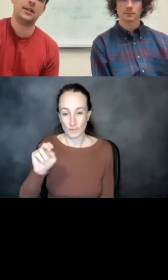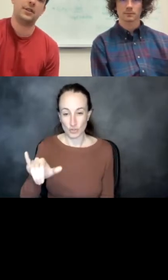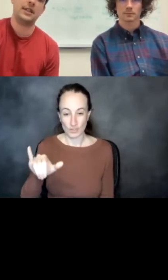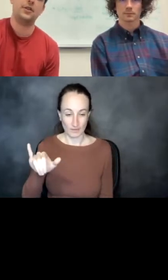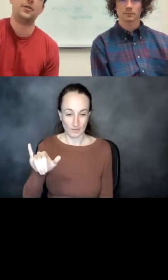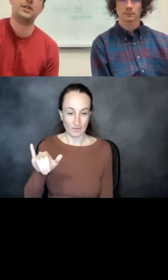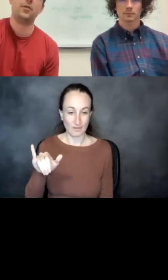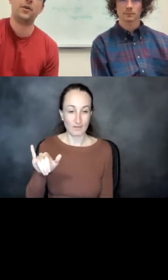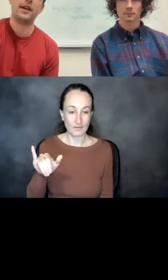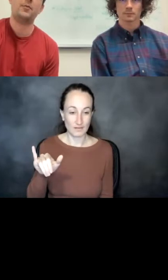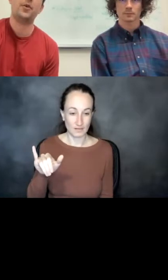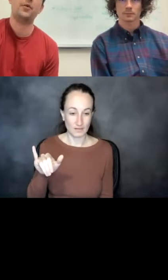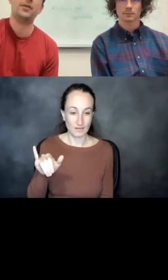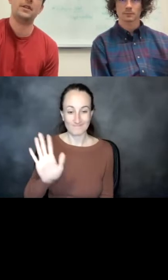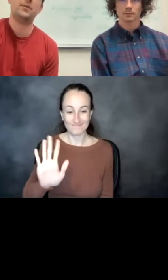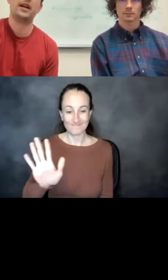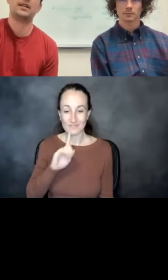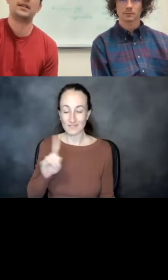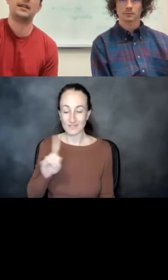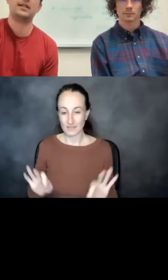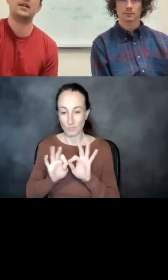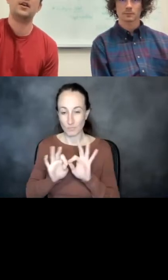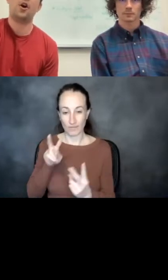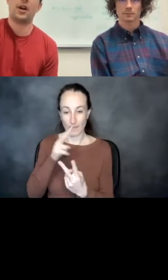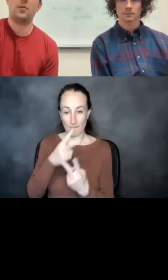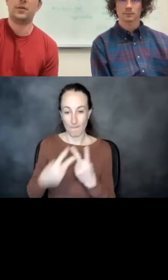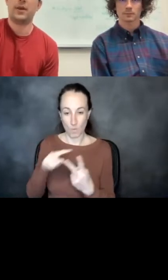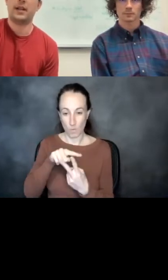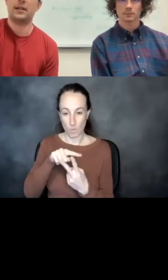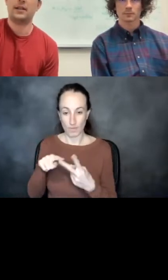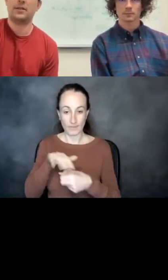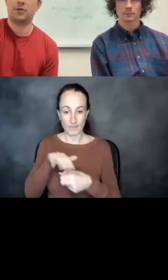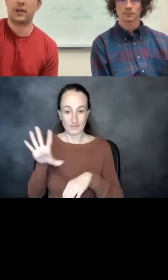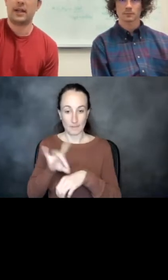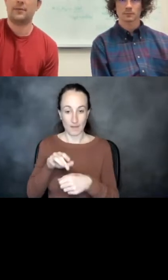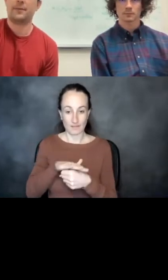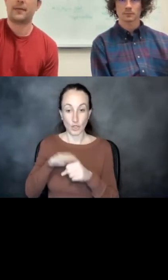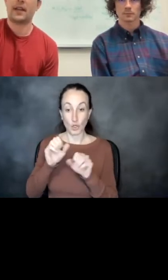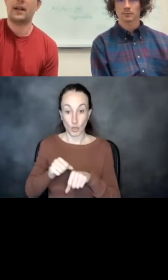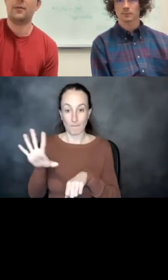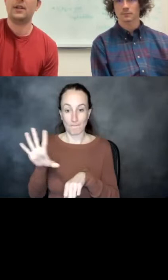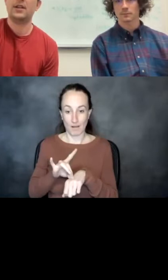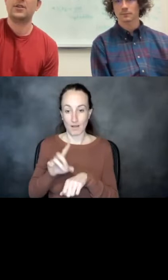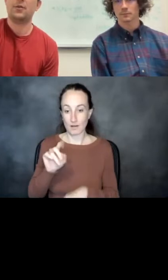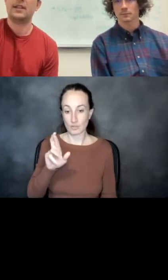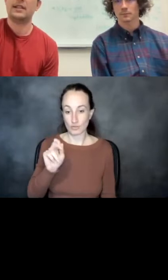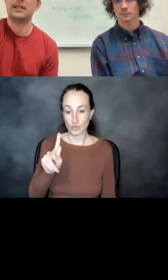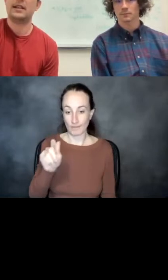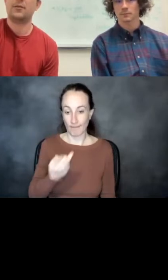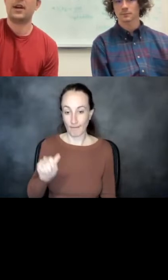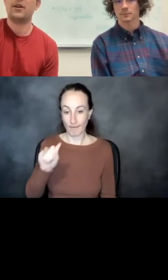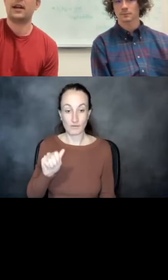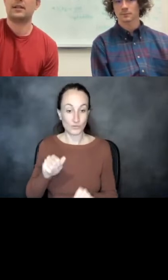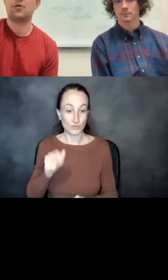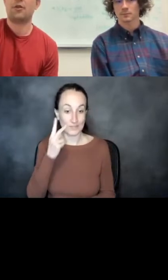guess I should say, you know, it's important that both of these binding sites are able to bind TRIC-A. So we can see